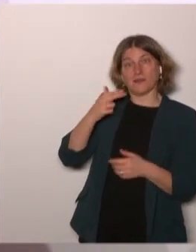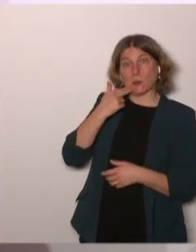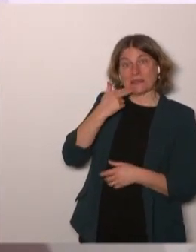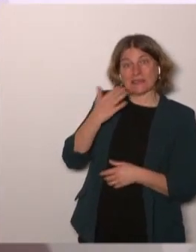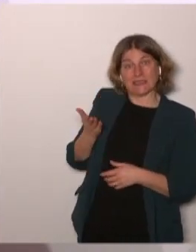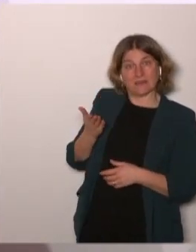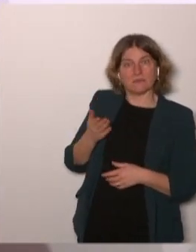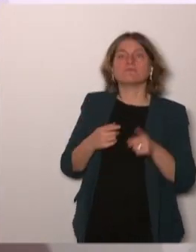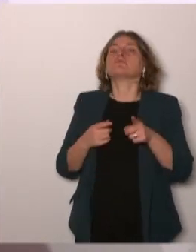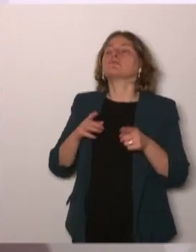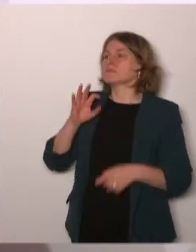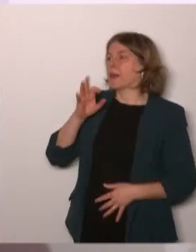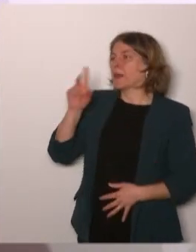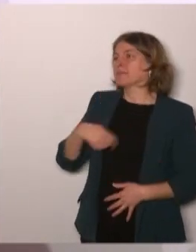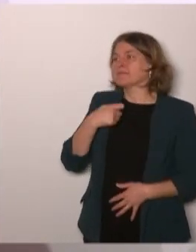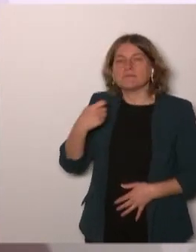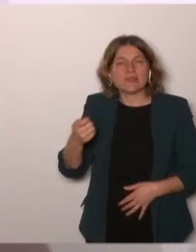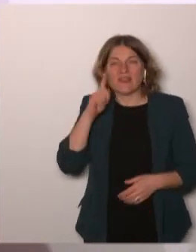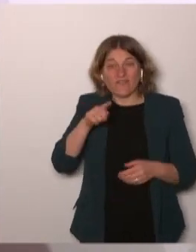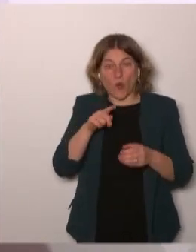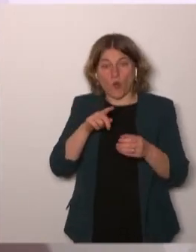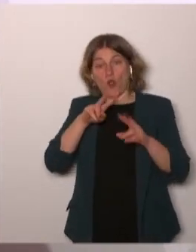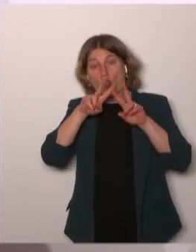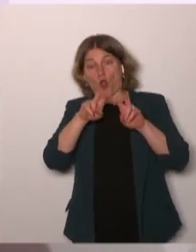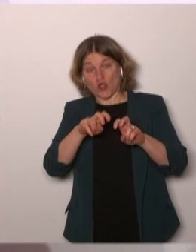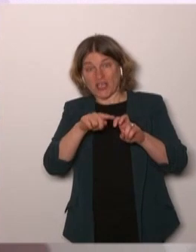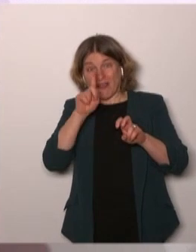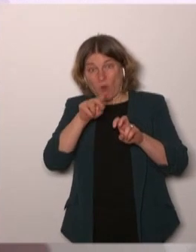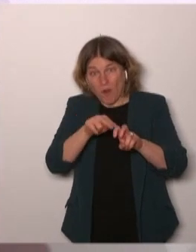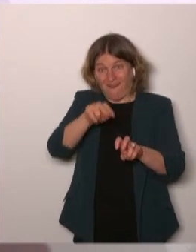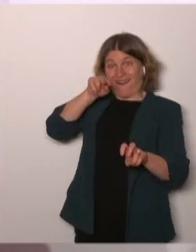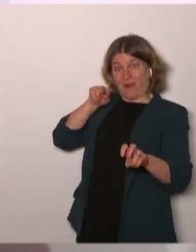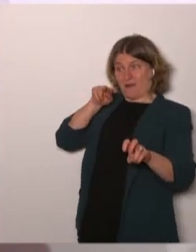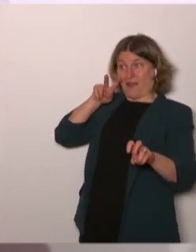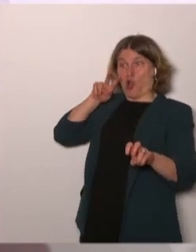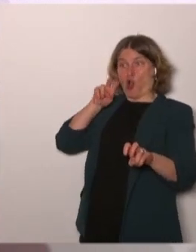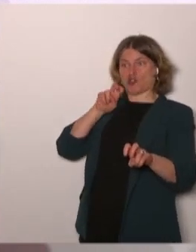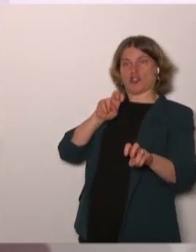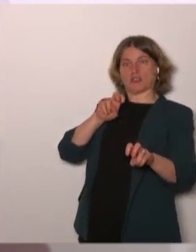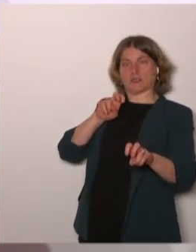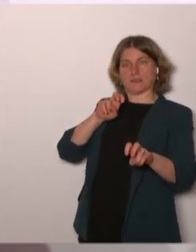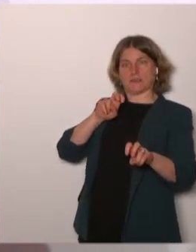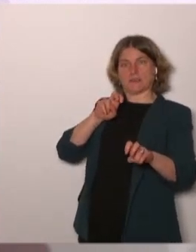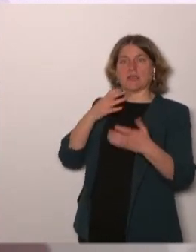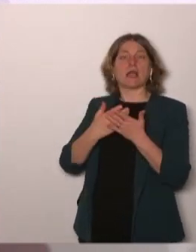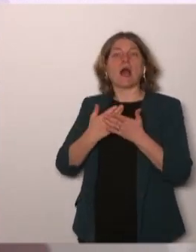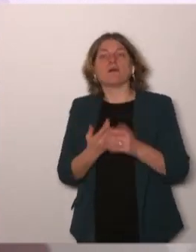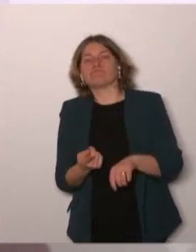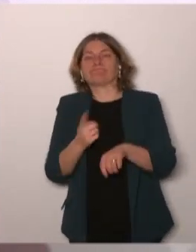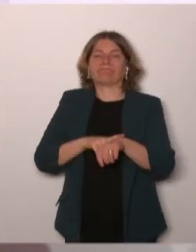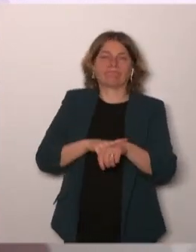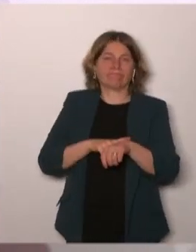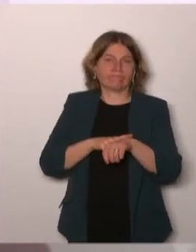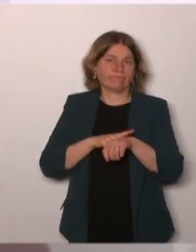validate artificial intelligence how it can help us I believe it will not be done overnight again if you have to assess causality